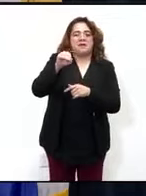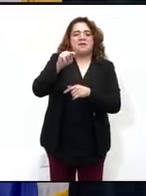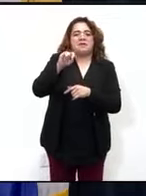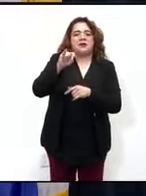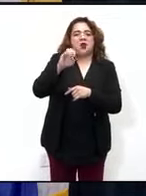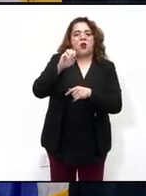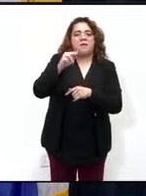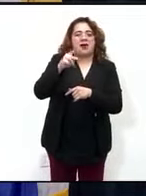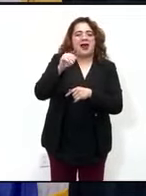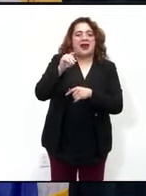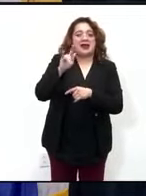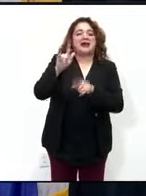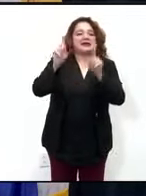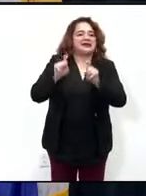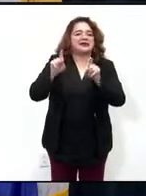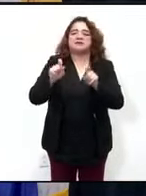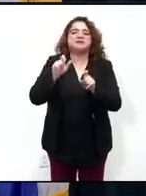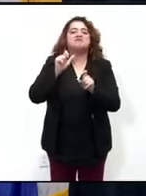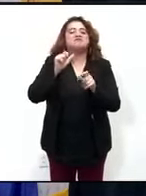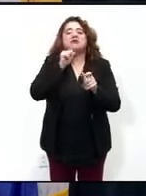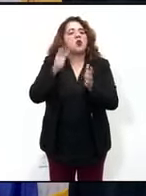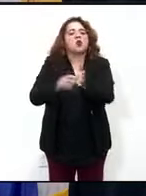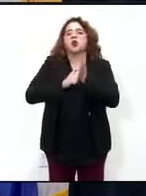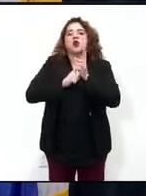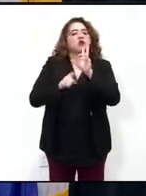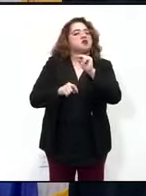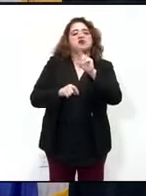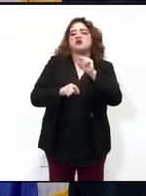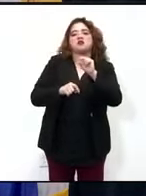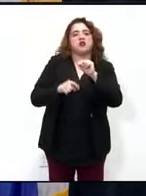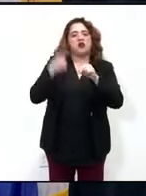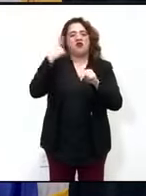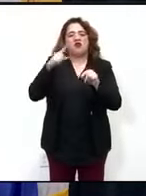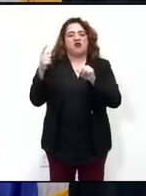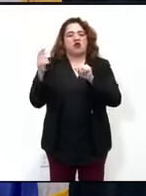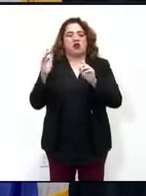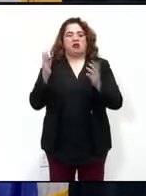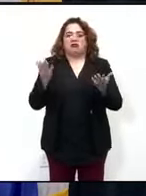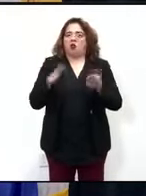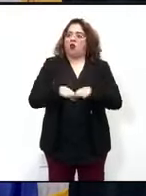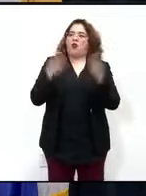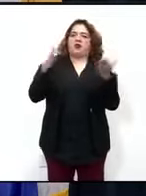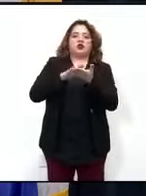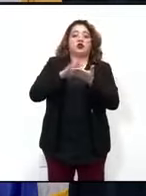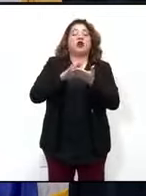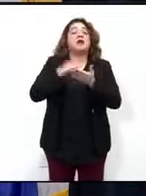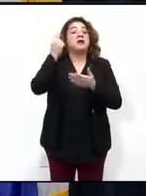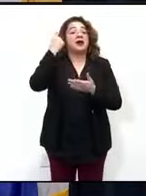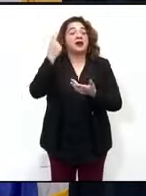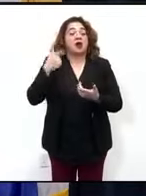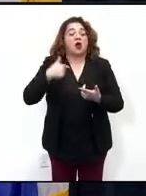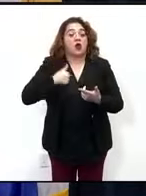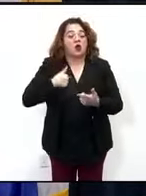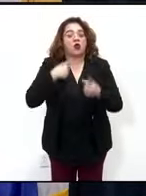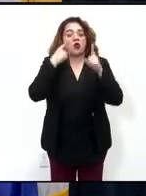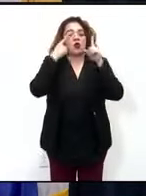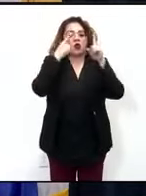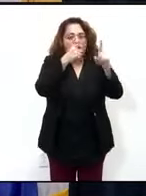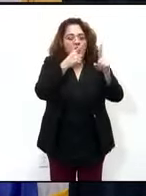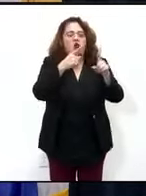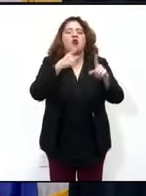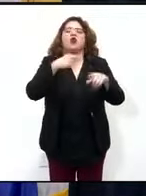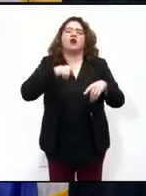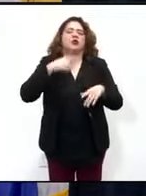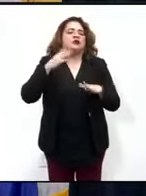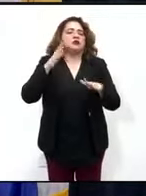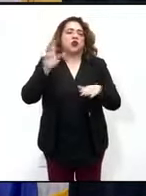additional health and safety precaution especially when we're in the purple tier and returning students to our elementary campuses we will